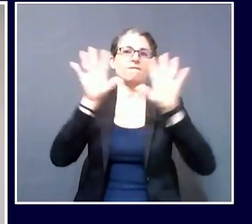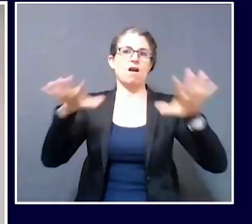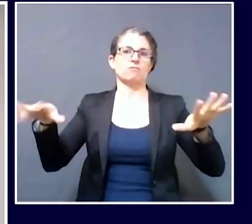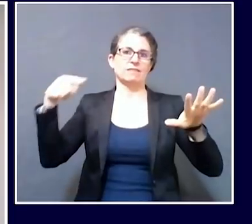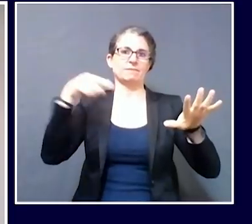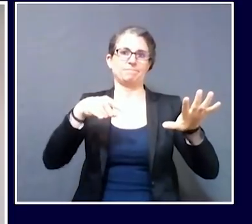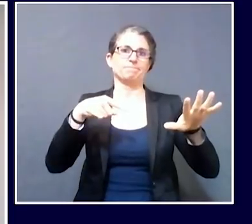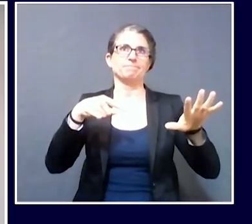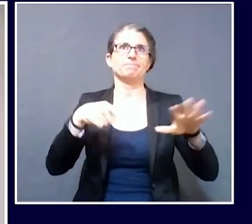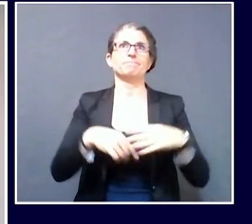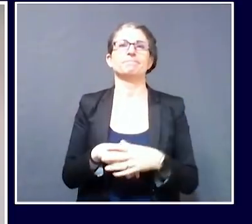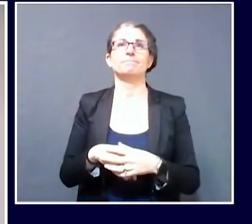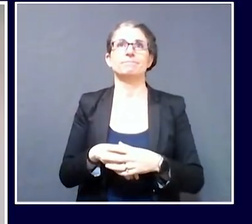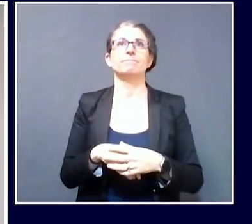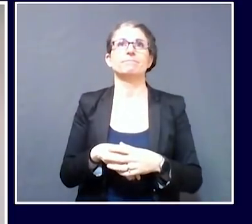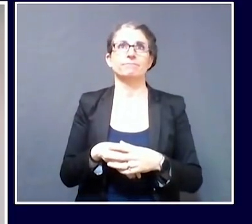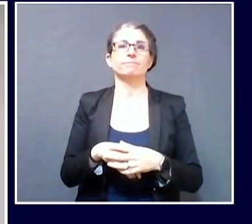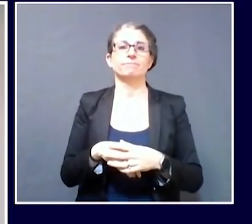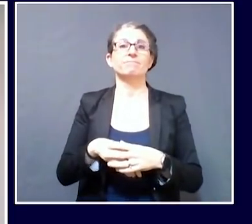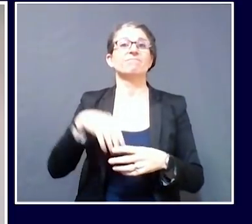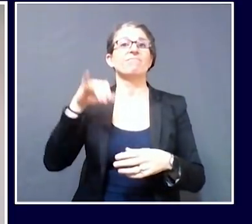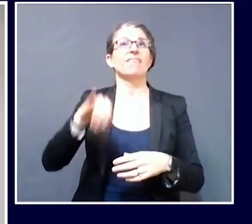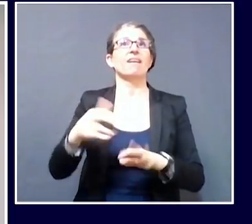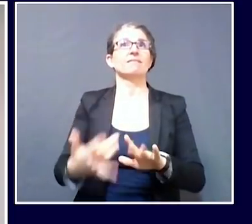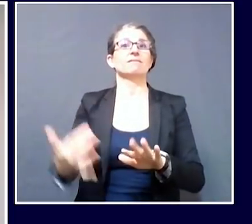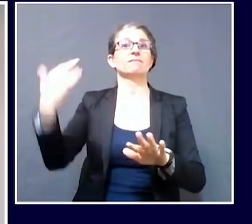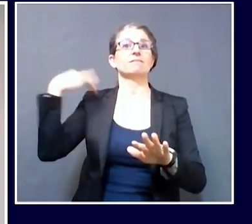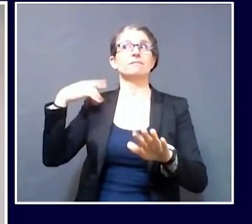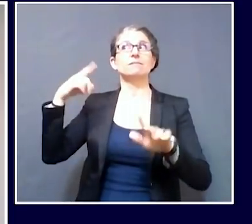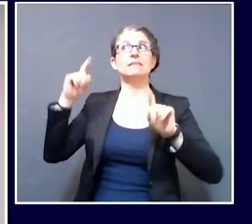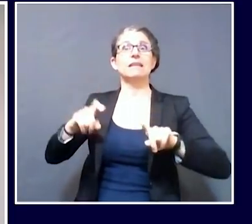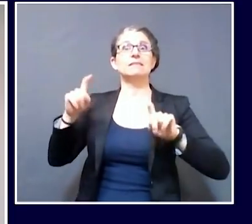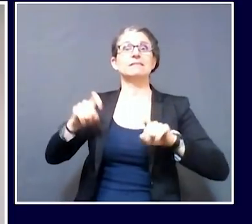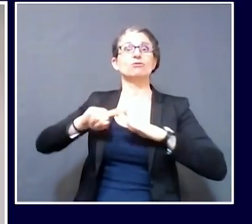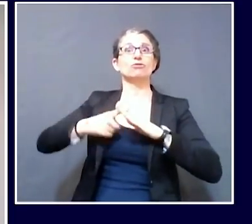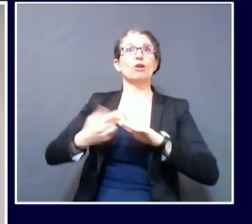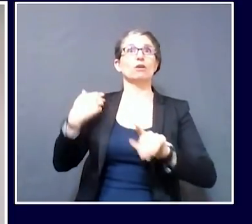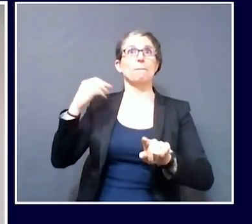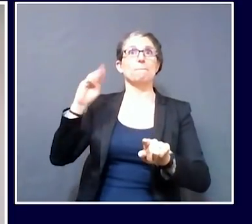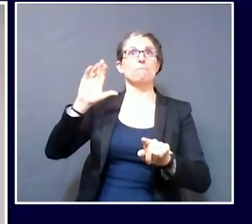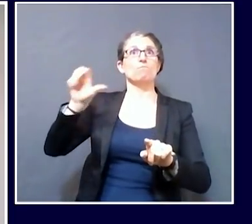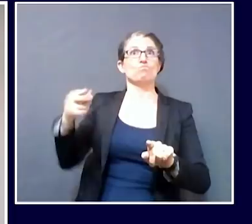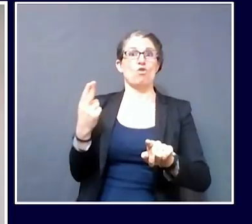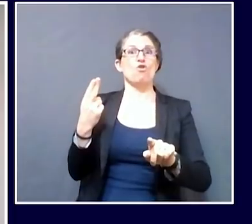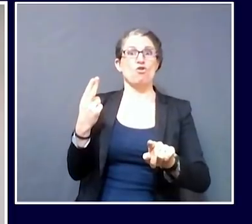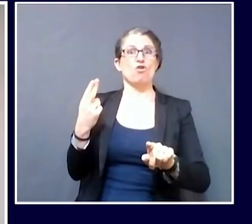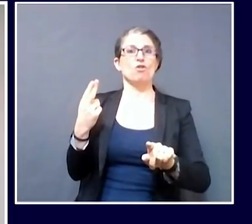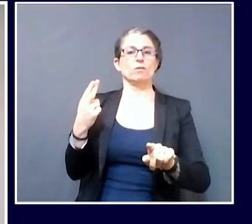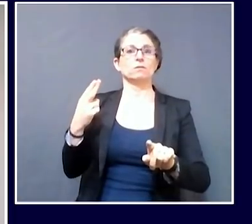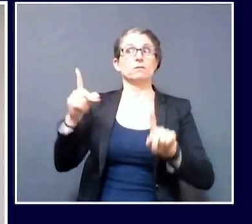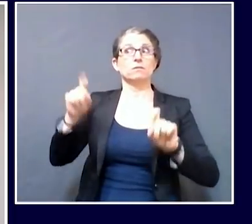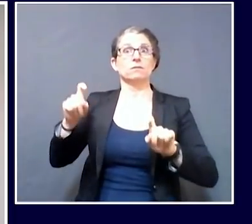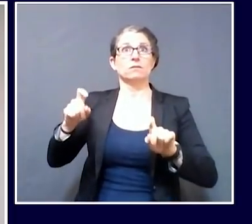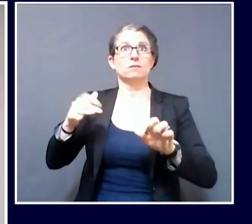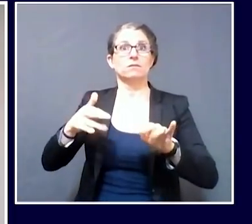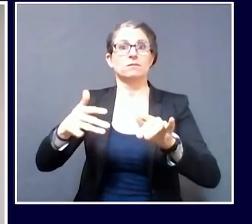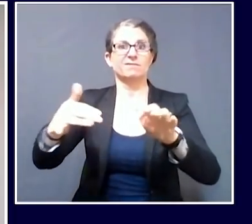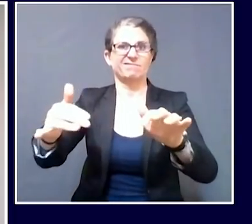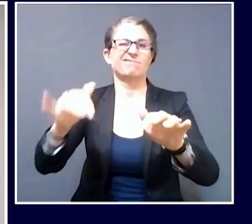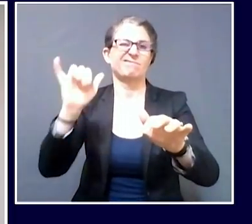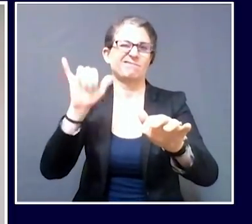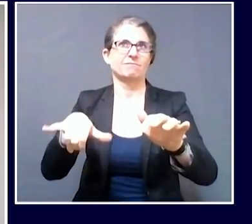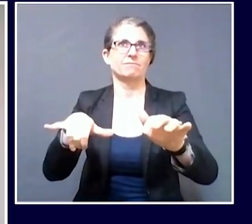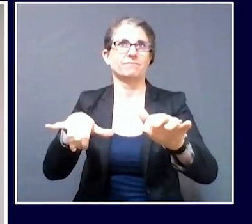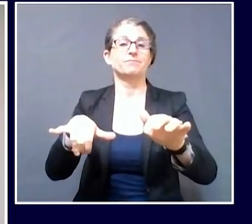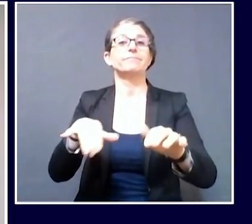first recorded case here in the state in March. It also marks 100 individual families who are